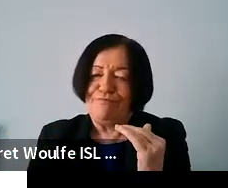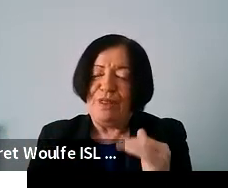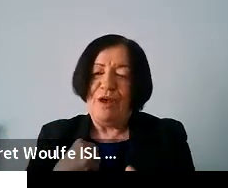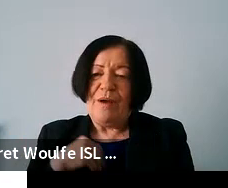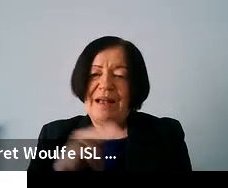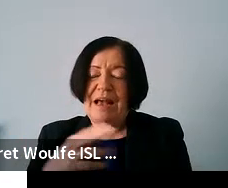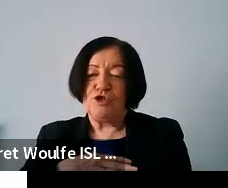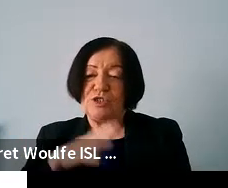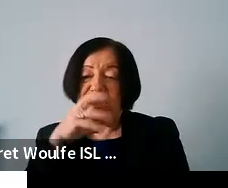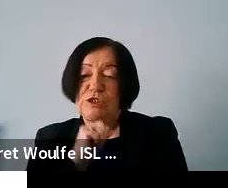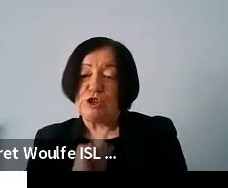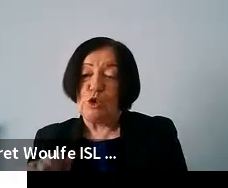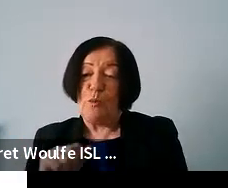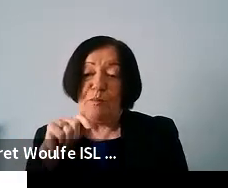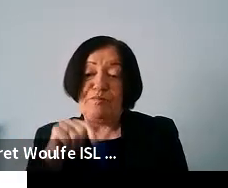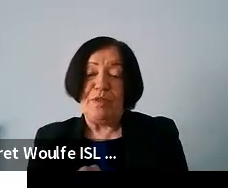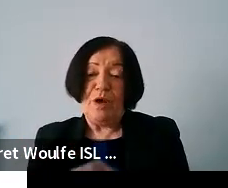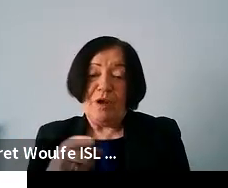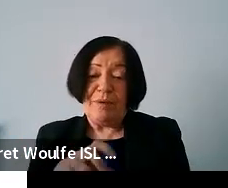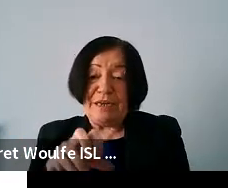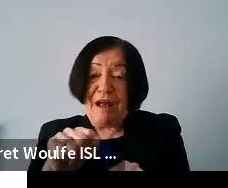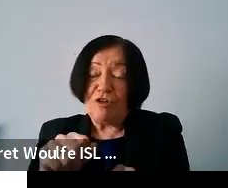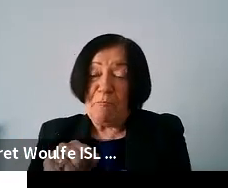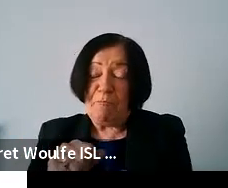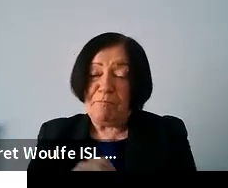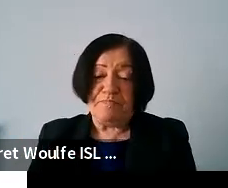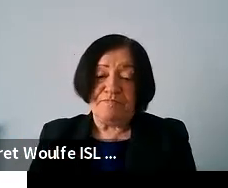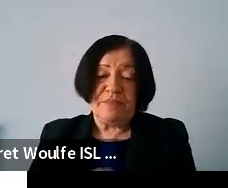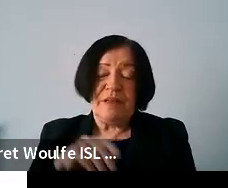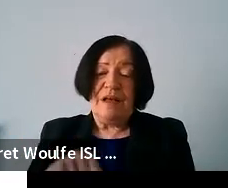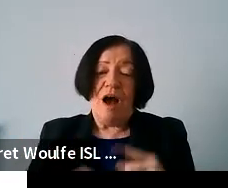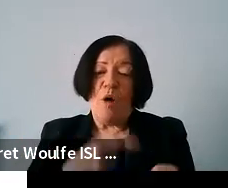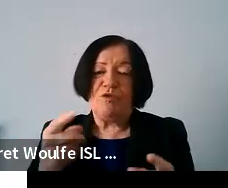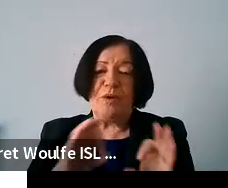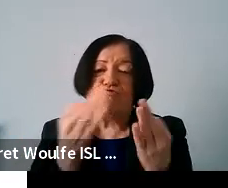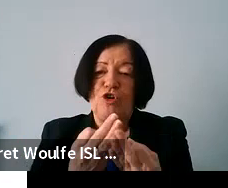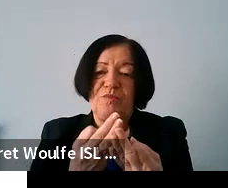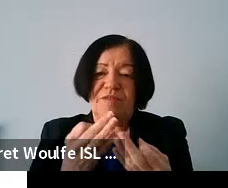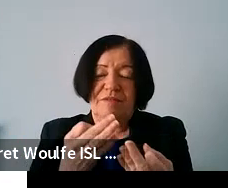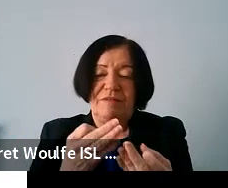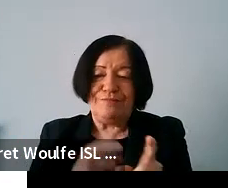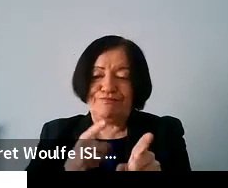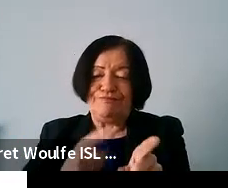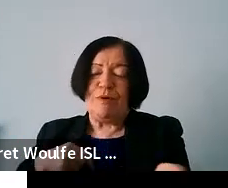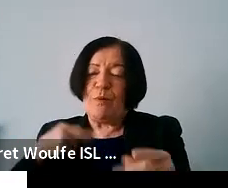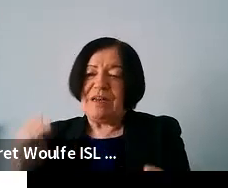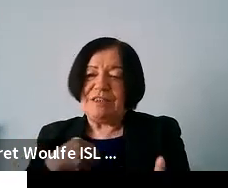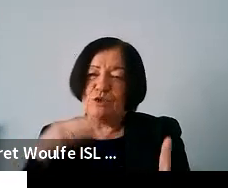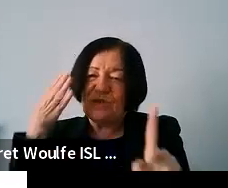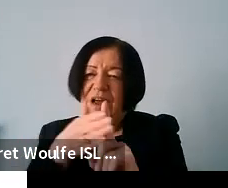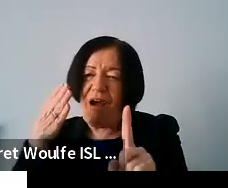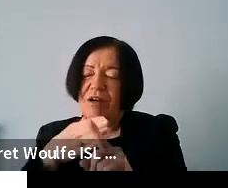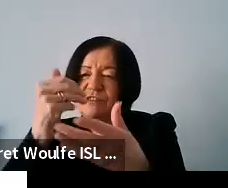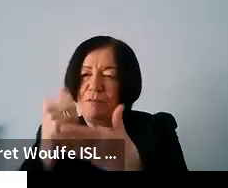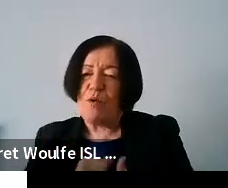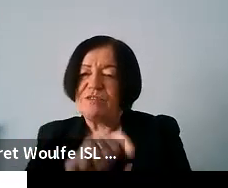we can't assume that these will be caught up you know and there will always be groups falling behind and we do need to target supports at these